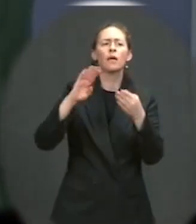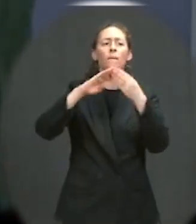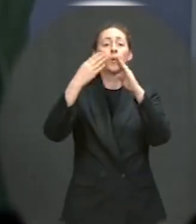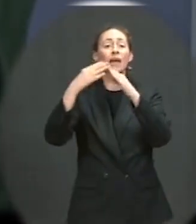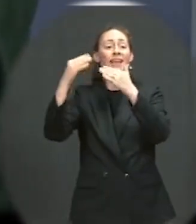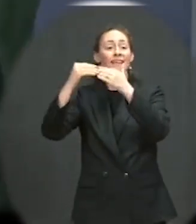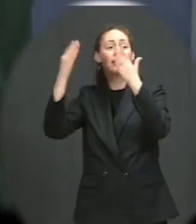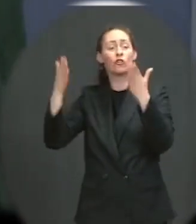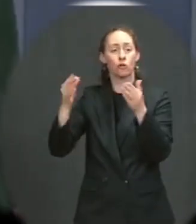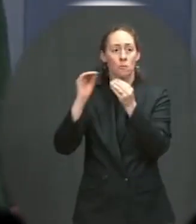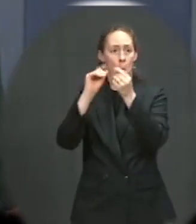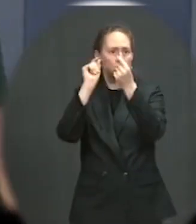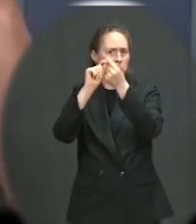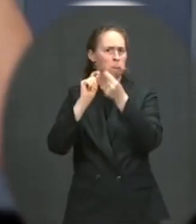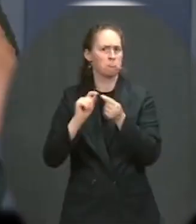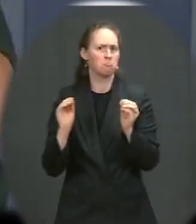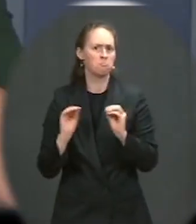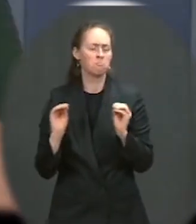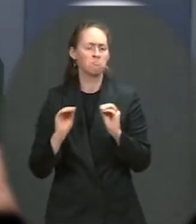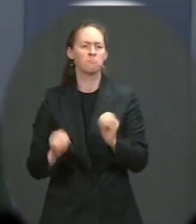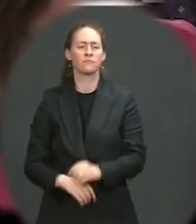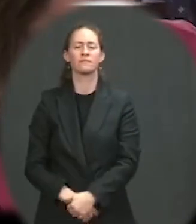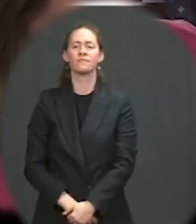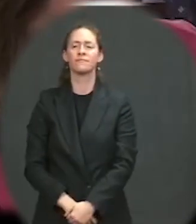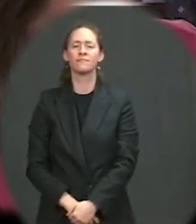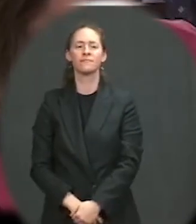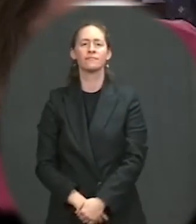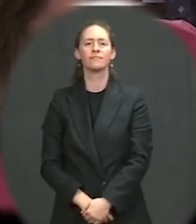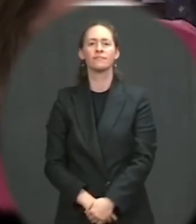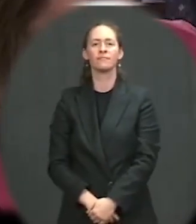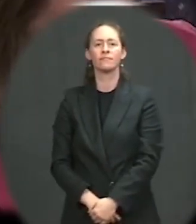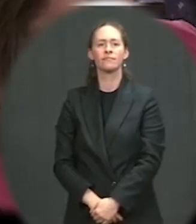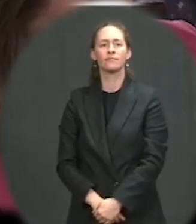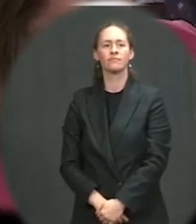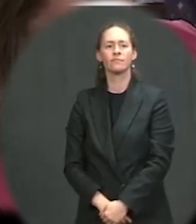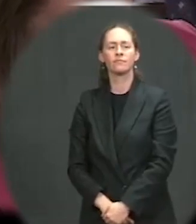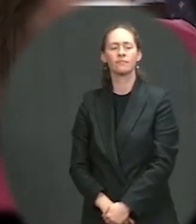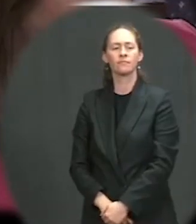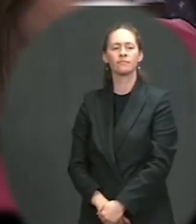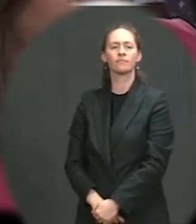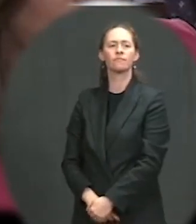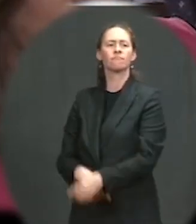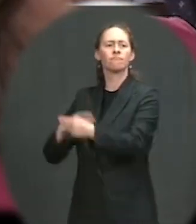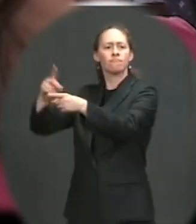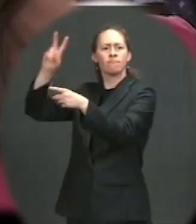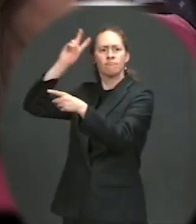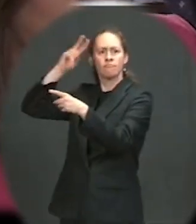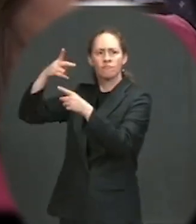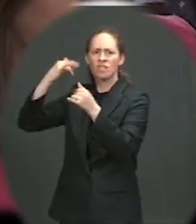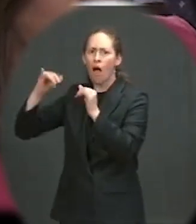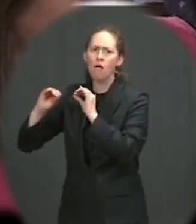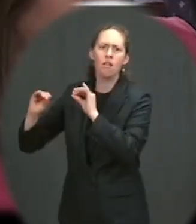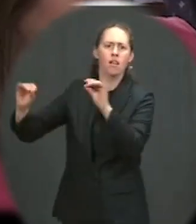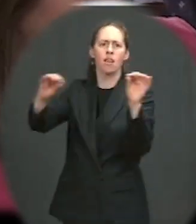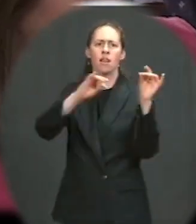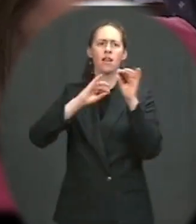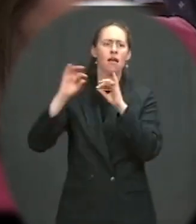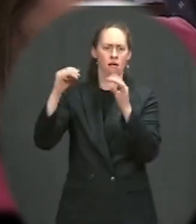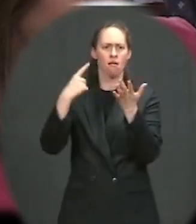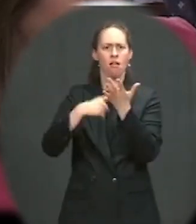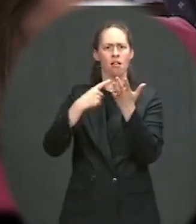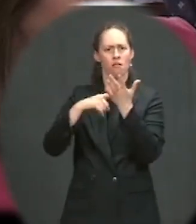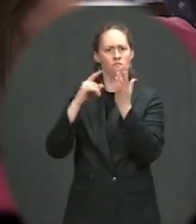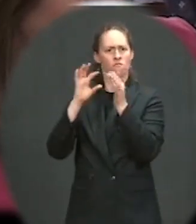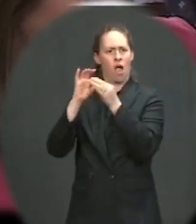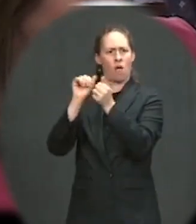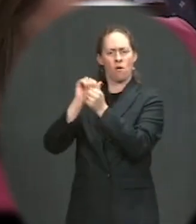out for you. Go ahead. Oh, yeah, go ahead. Just really quickly, on the vice president, there's a lot of discussion today about the vice president's role in immigration, but